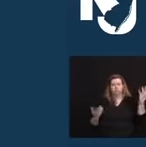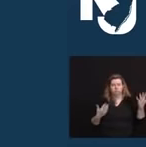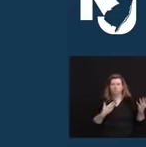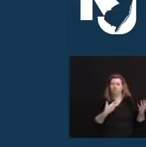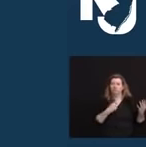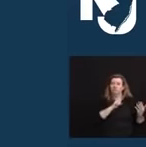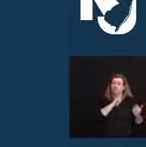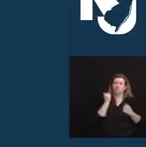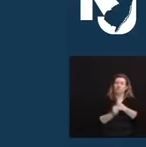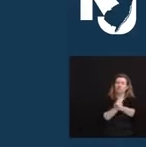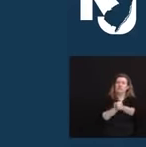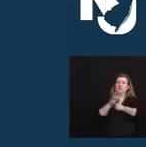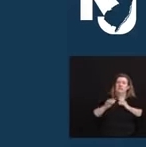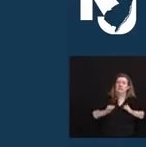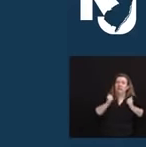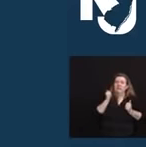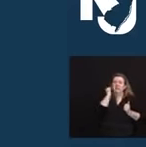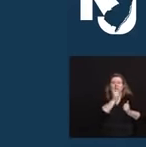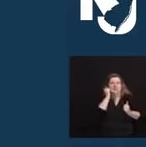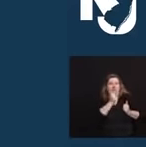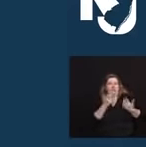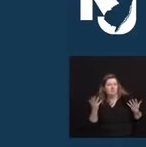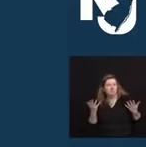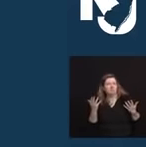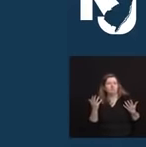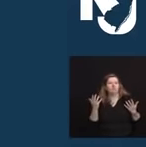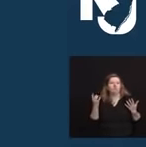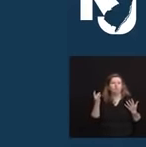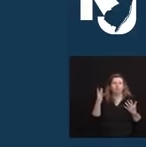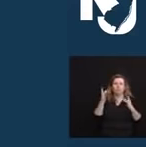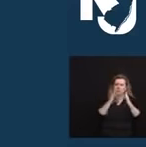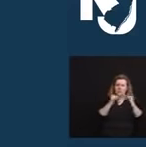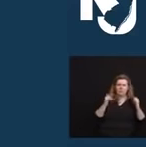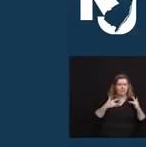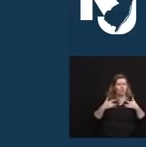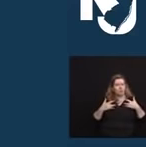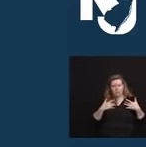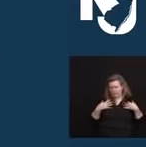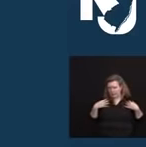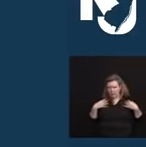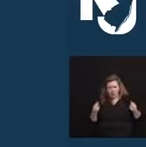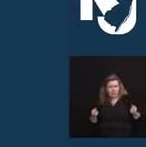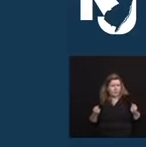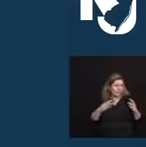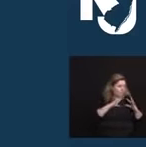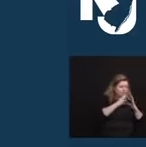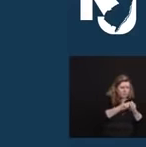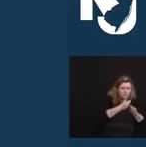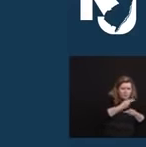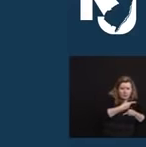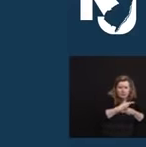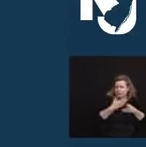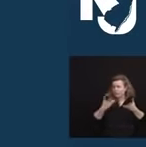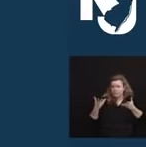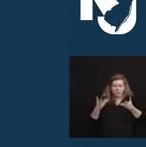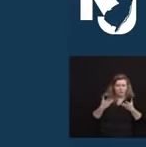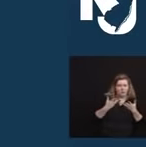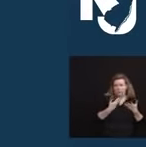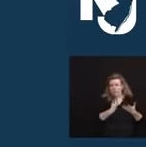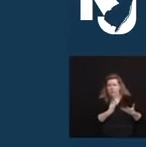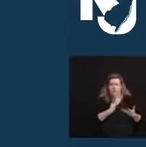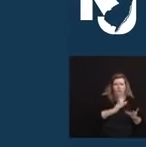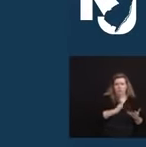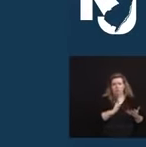health and well-being of their own families and of themselves. In every sense, they are heroes, but even